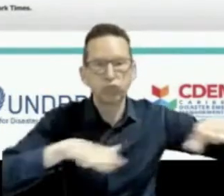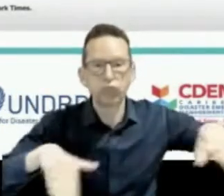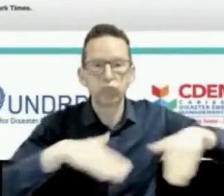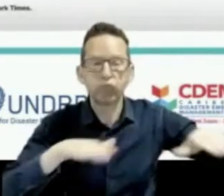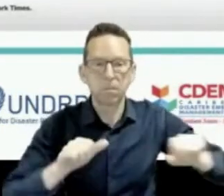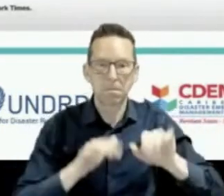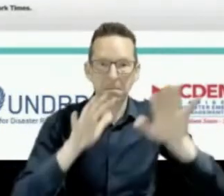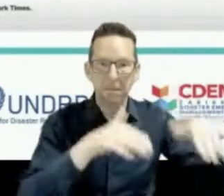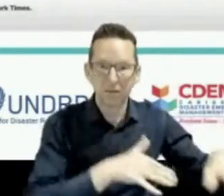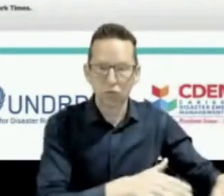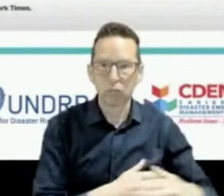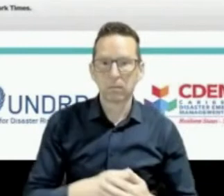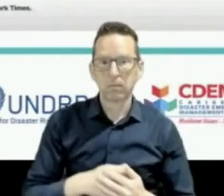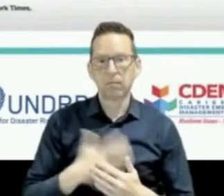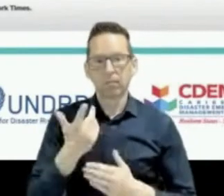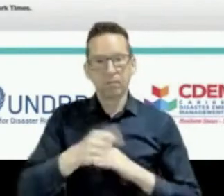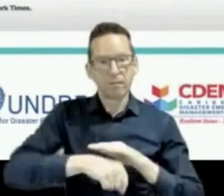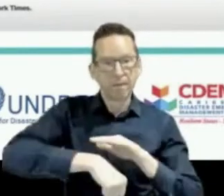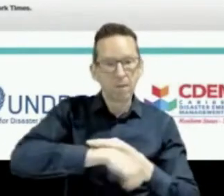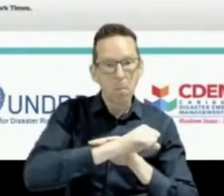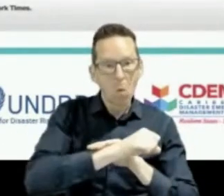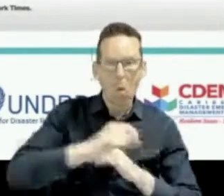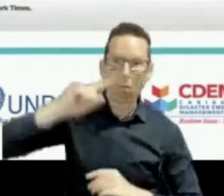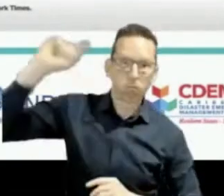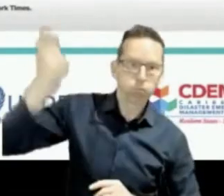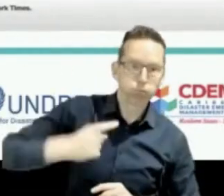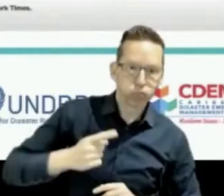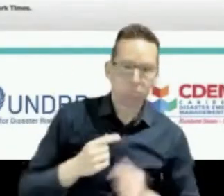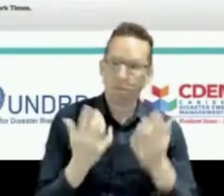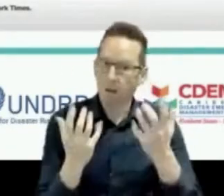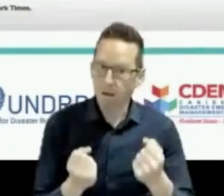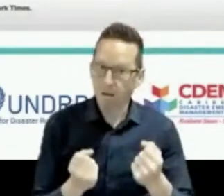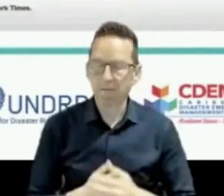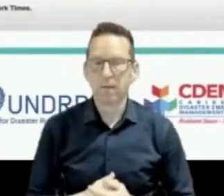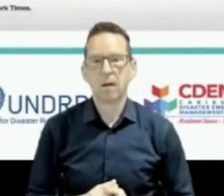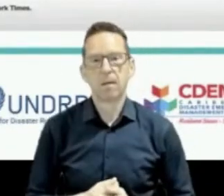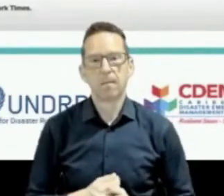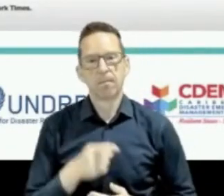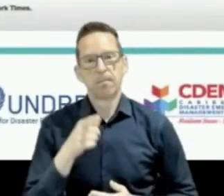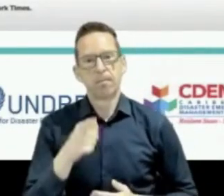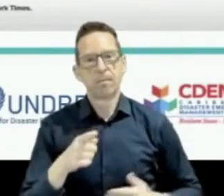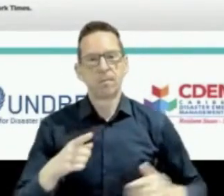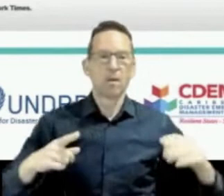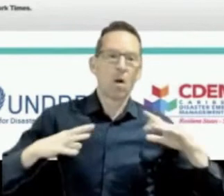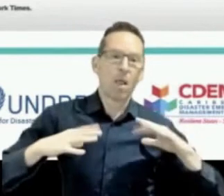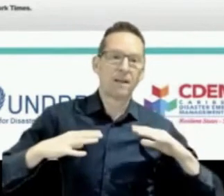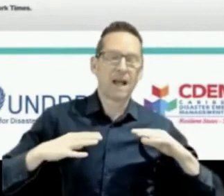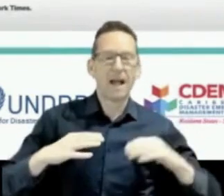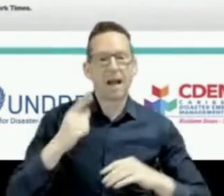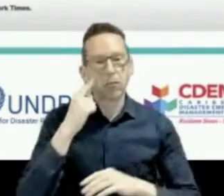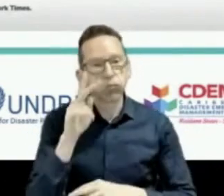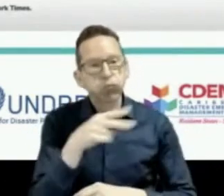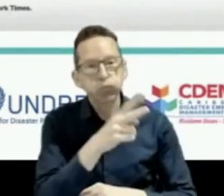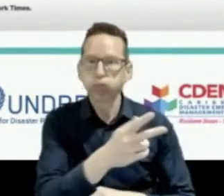from being outdoors. And tourism on a zip line. In Jamaica, we had some tourists being injured.